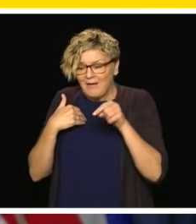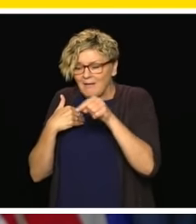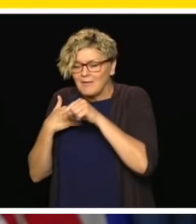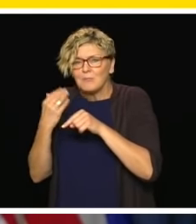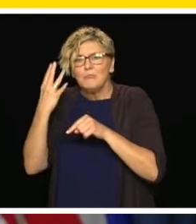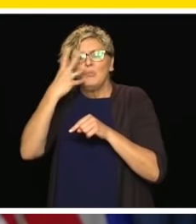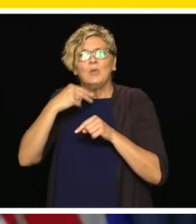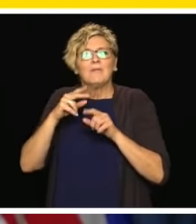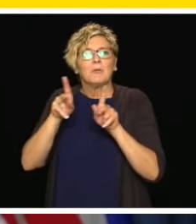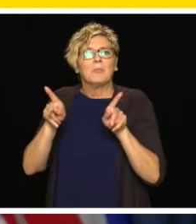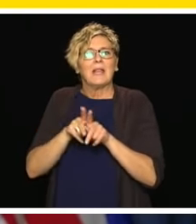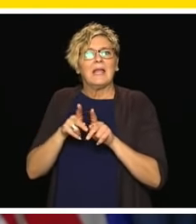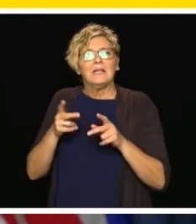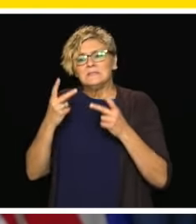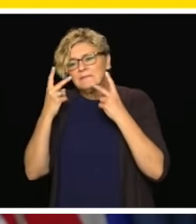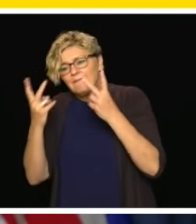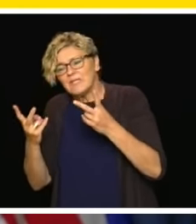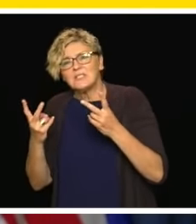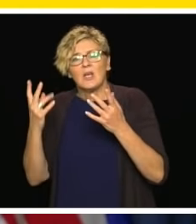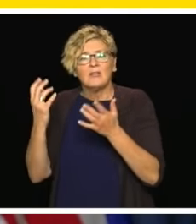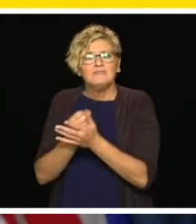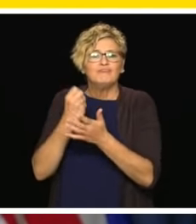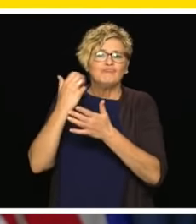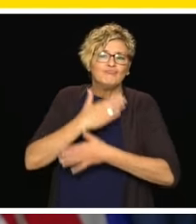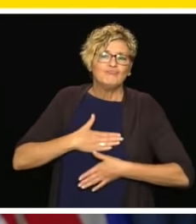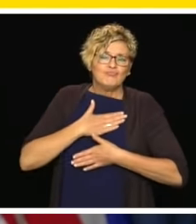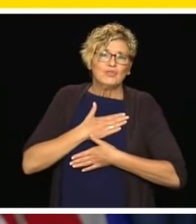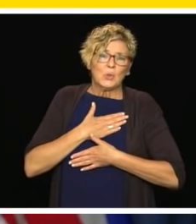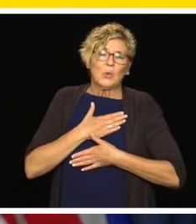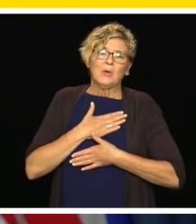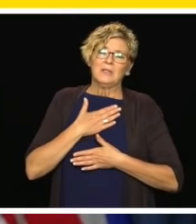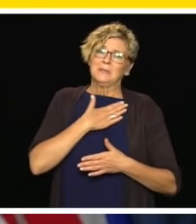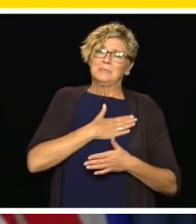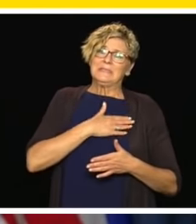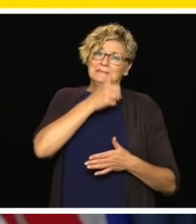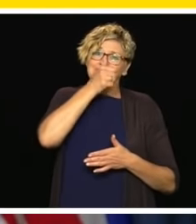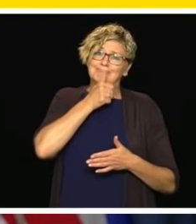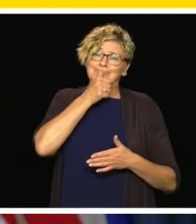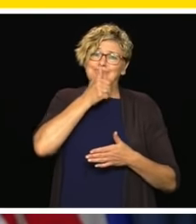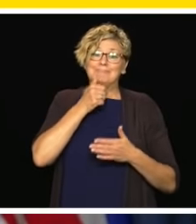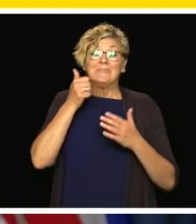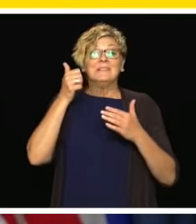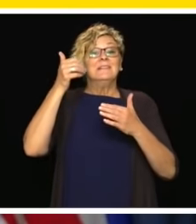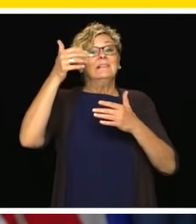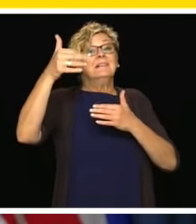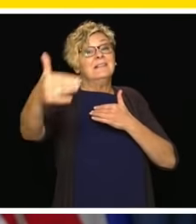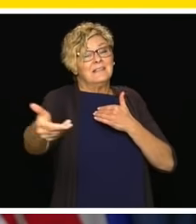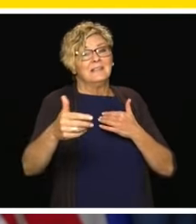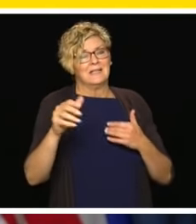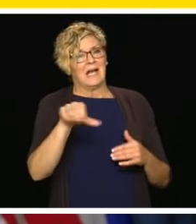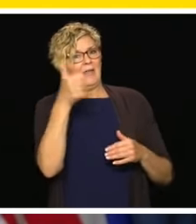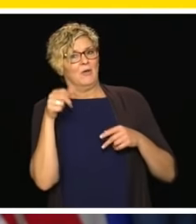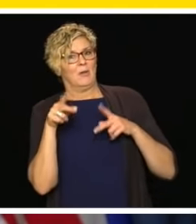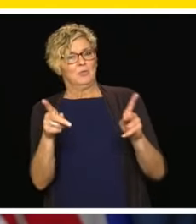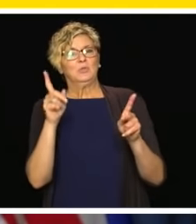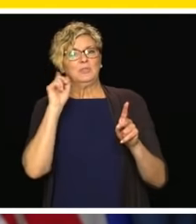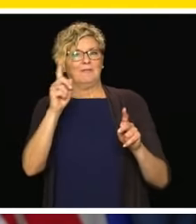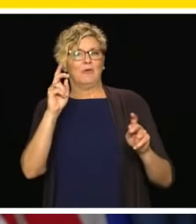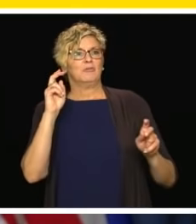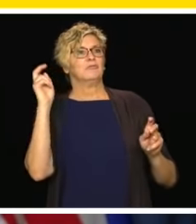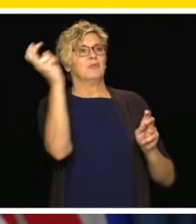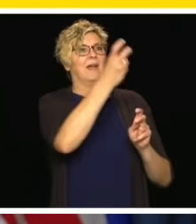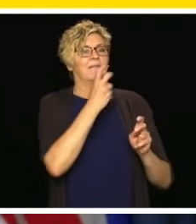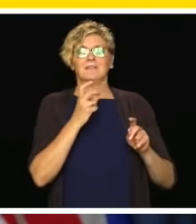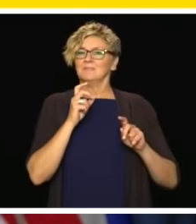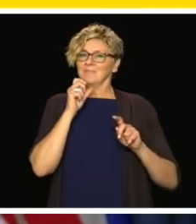neighborhood. And there will be another long weekend and another one after that. Be safe, everyone. Have a lovely Victoria Day weekend and we will see